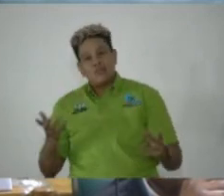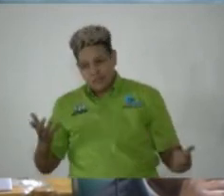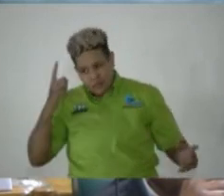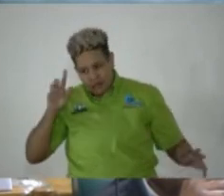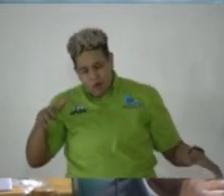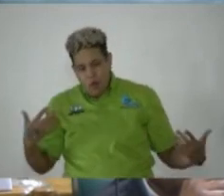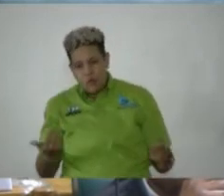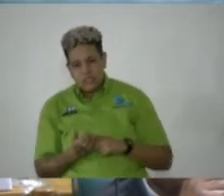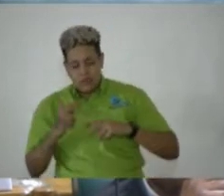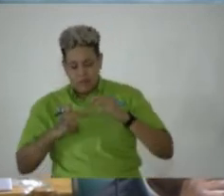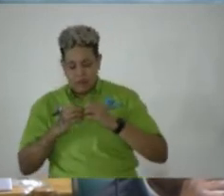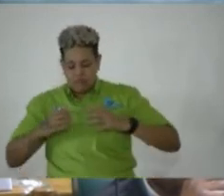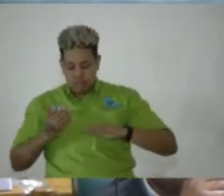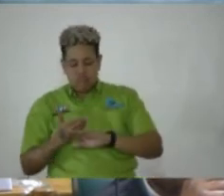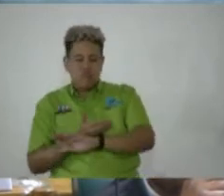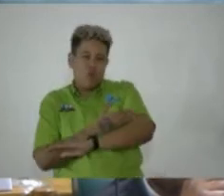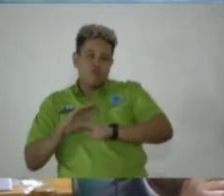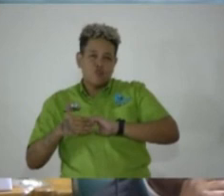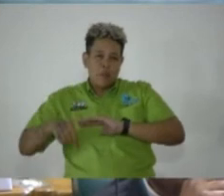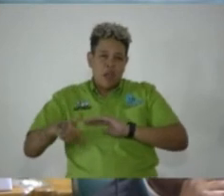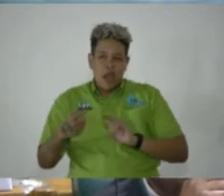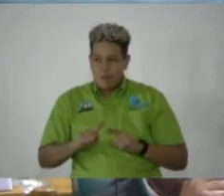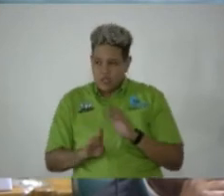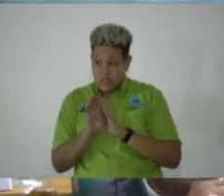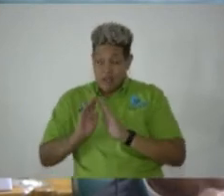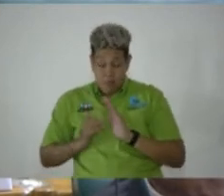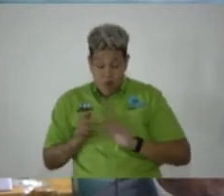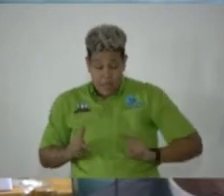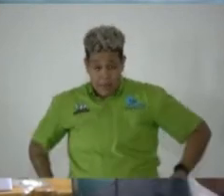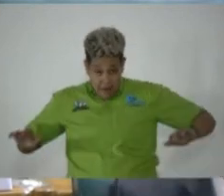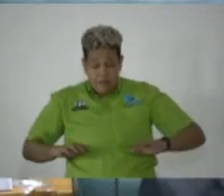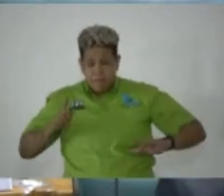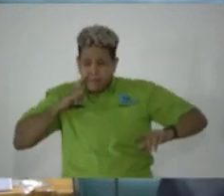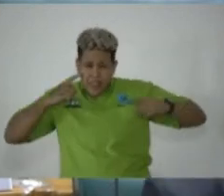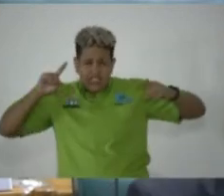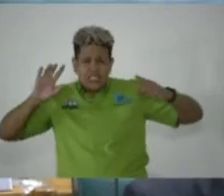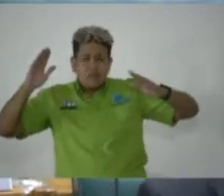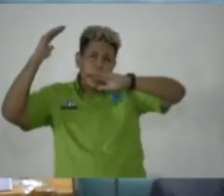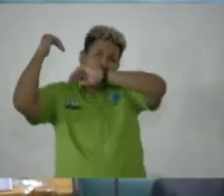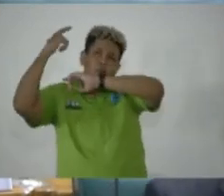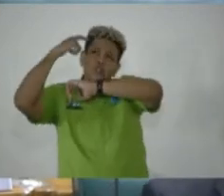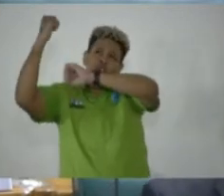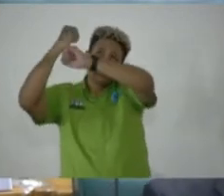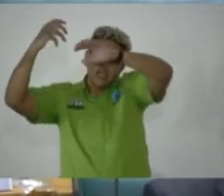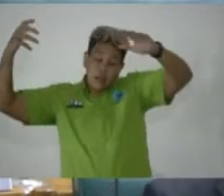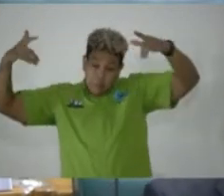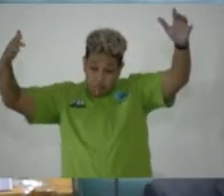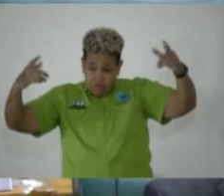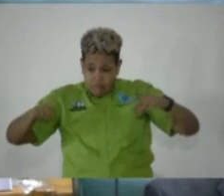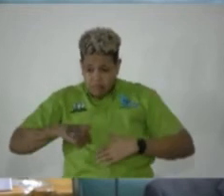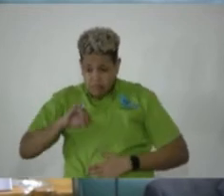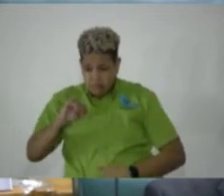building a better Jamaica, and developing our people and achieving their hopes and dreams. I just